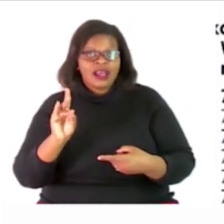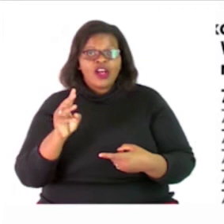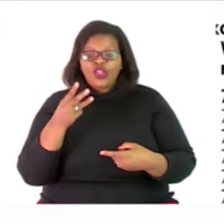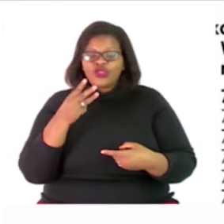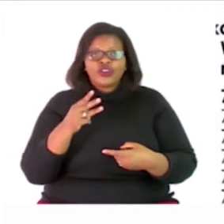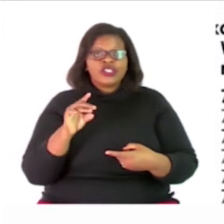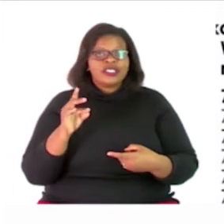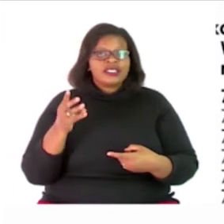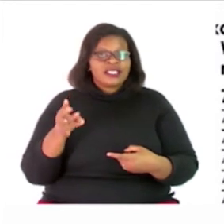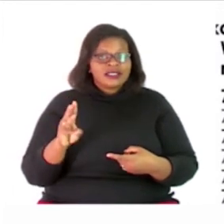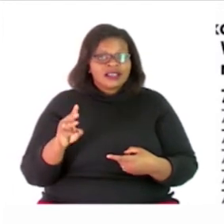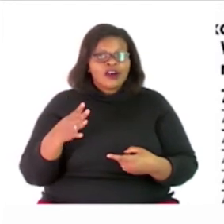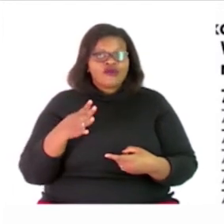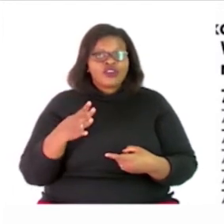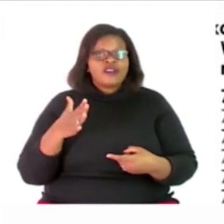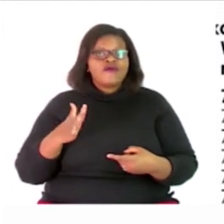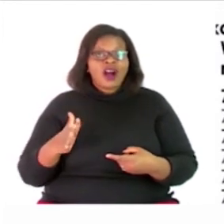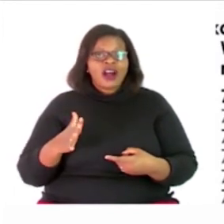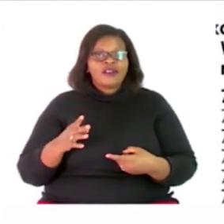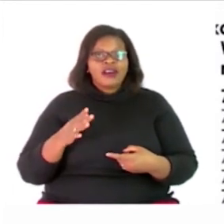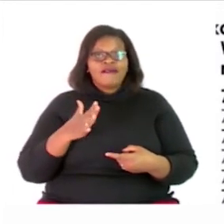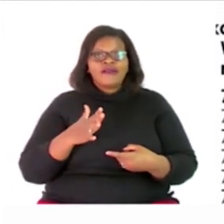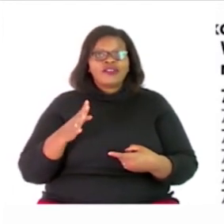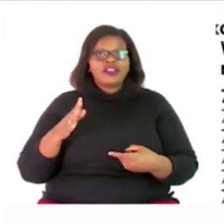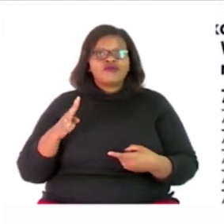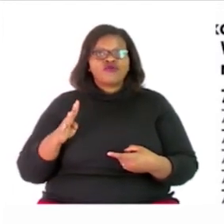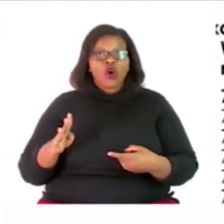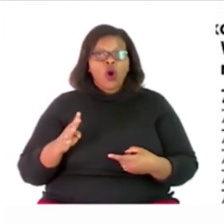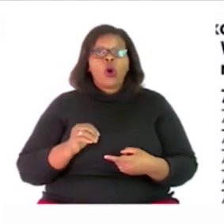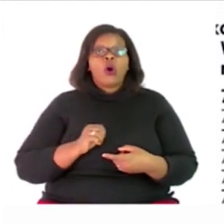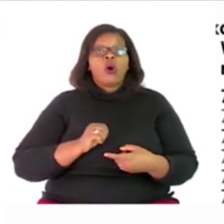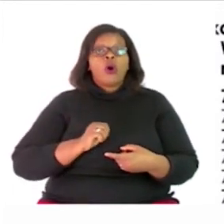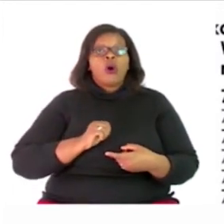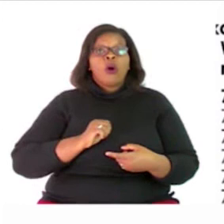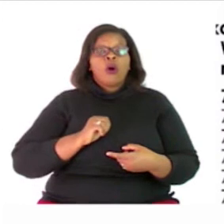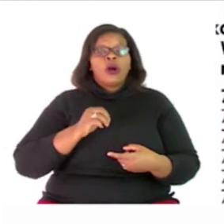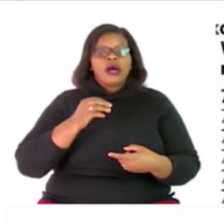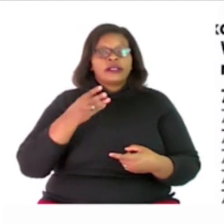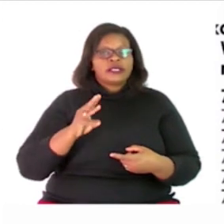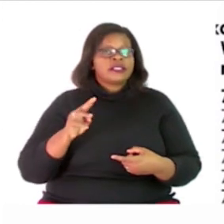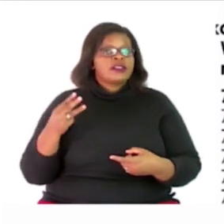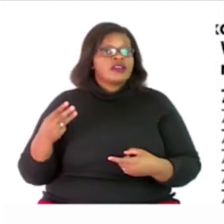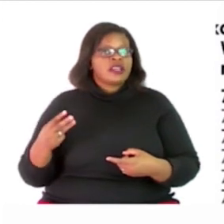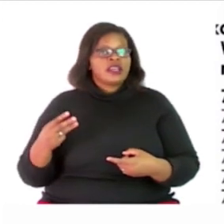45 54 63 and 72